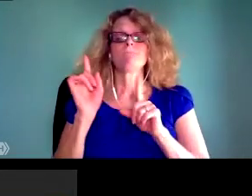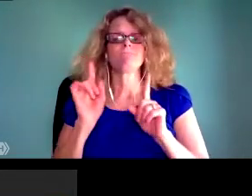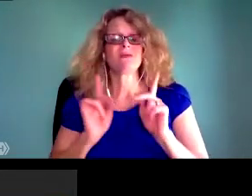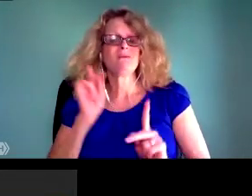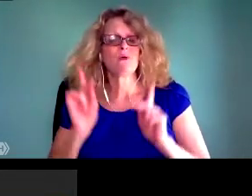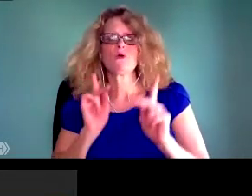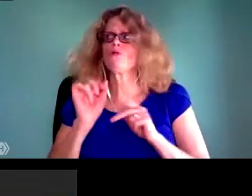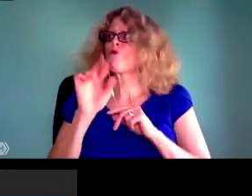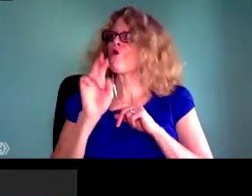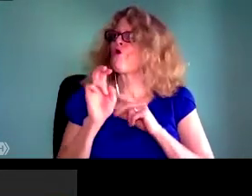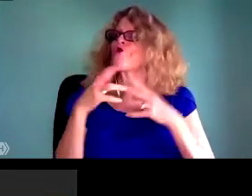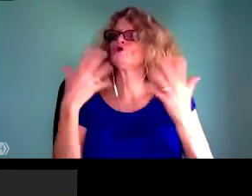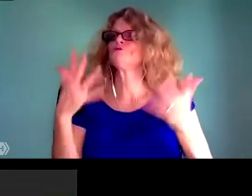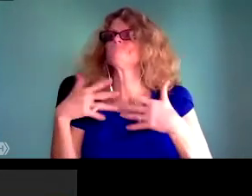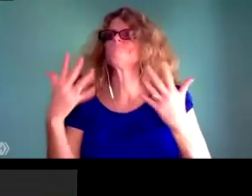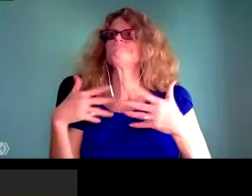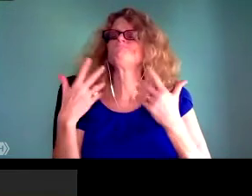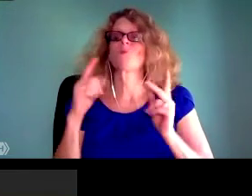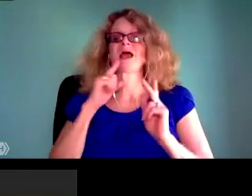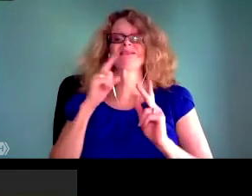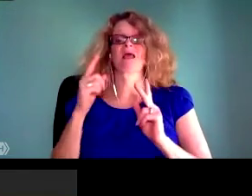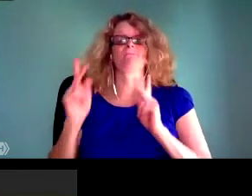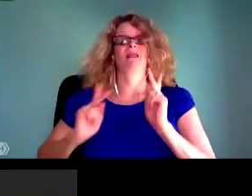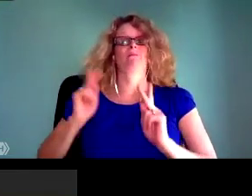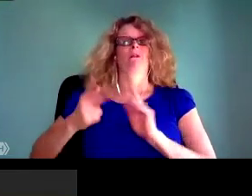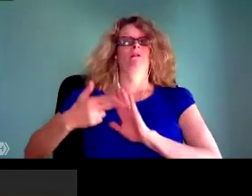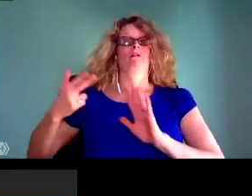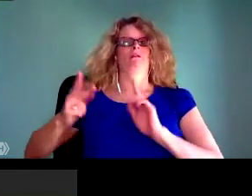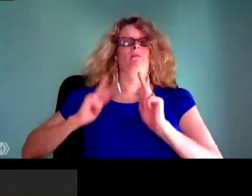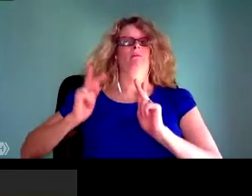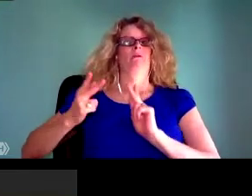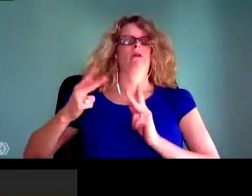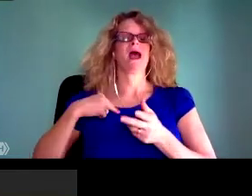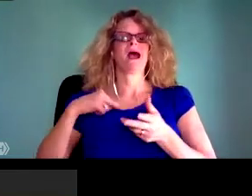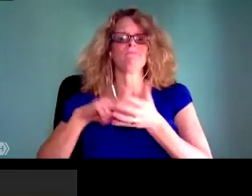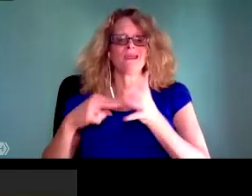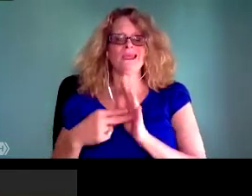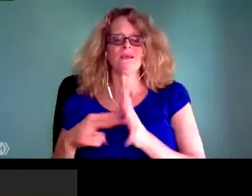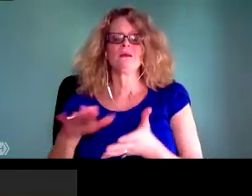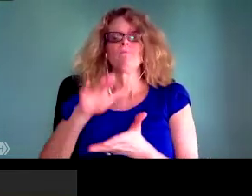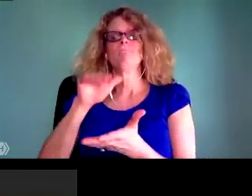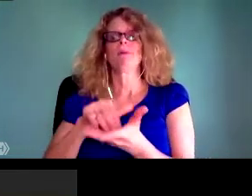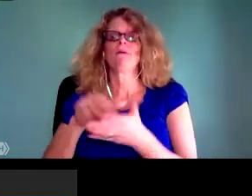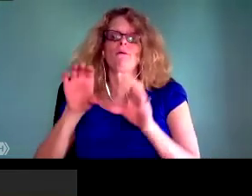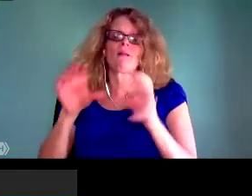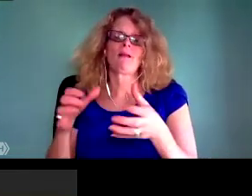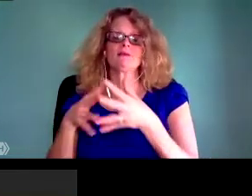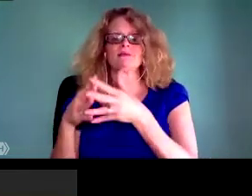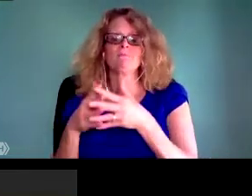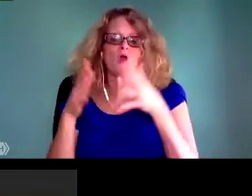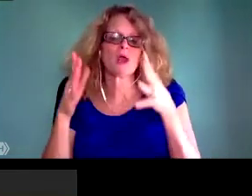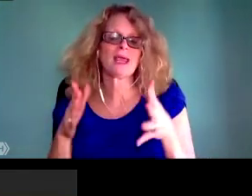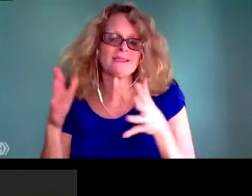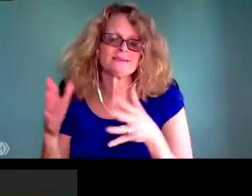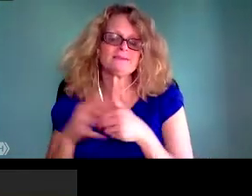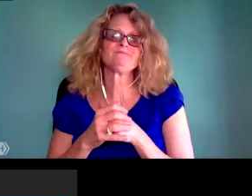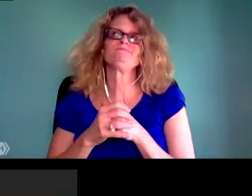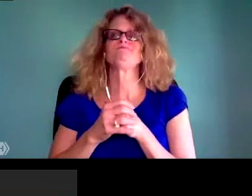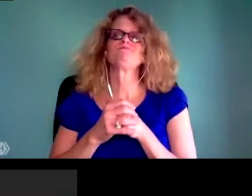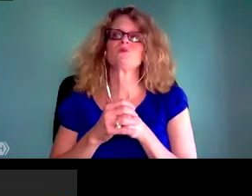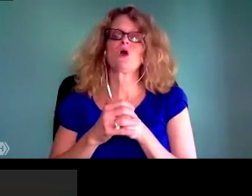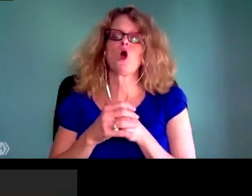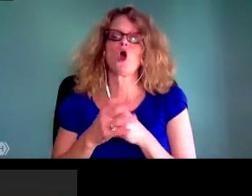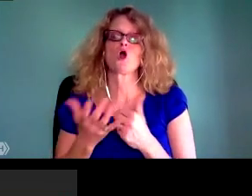excuse me, the community of journalists and scholars and critics of Facebook.